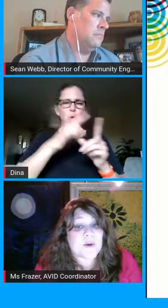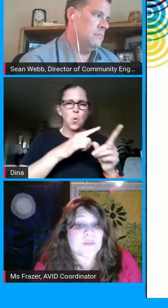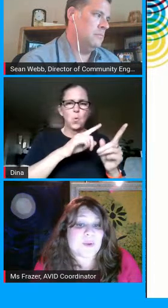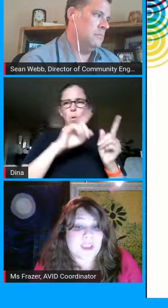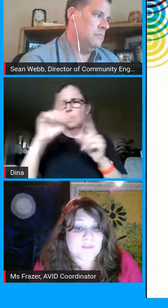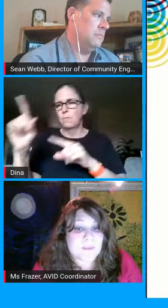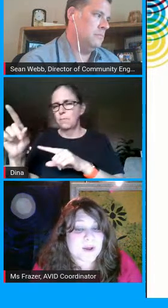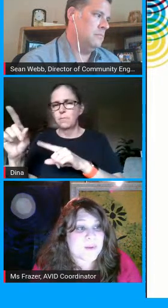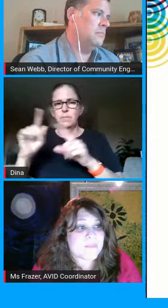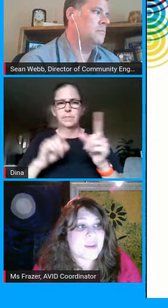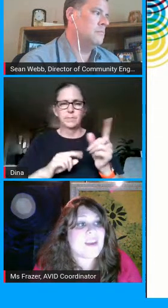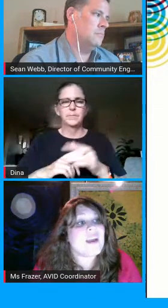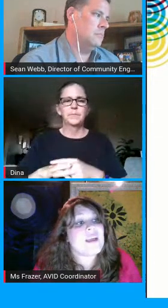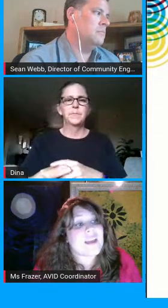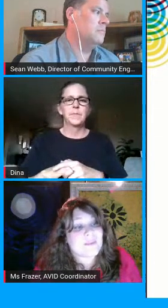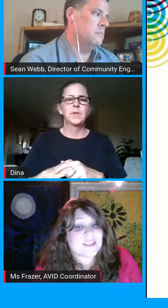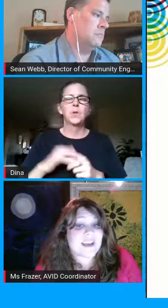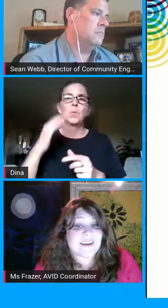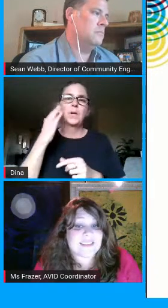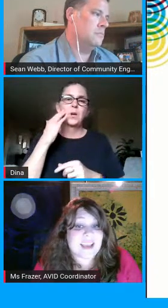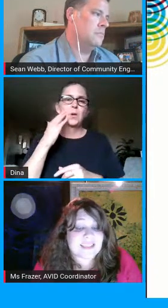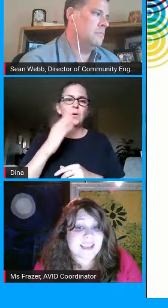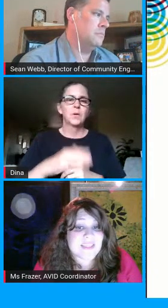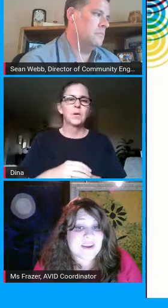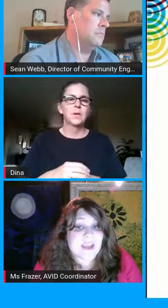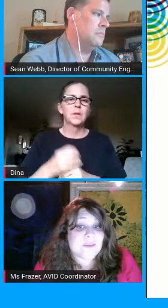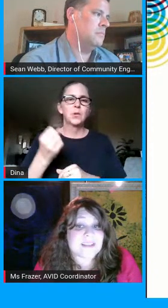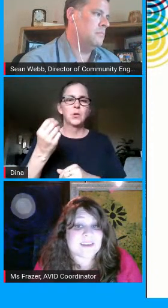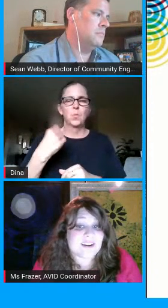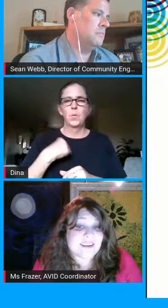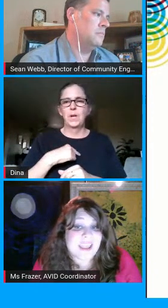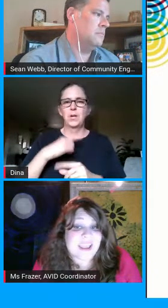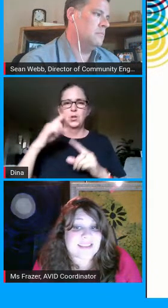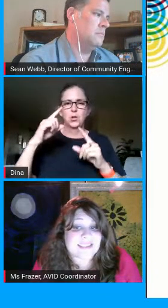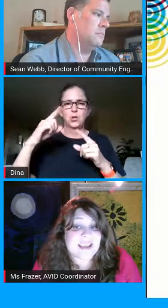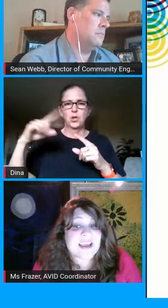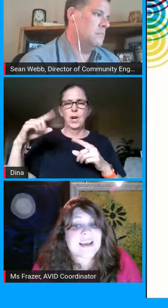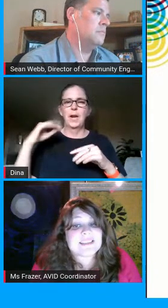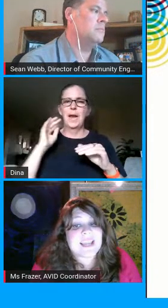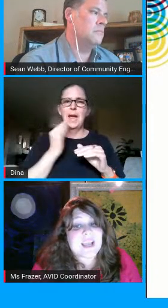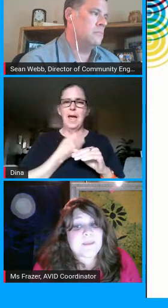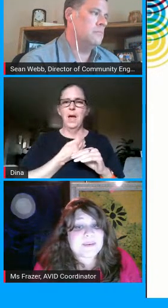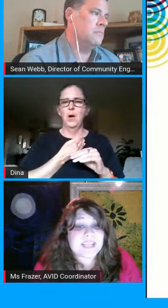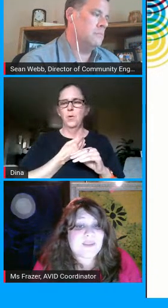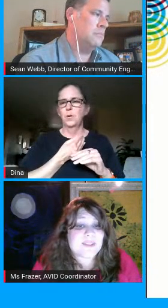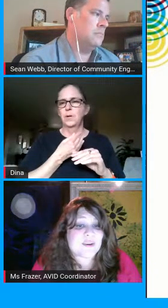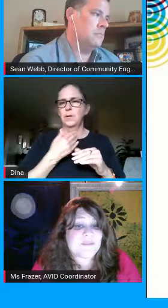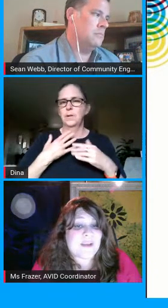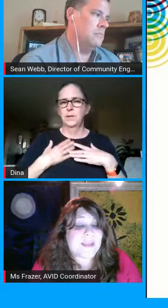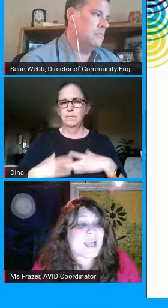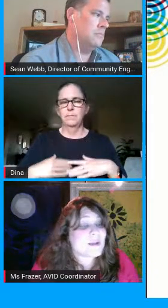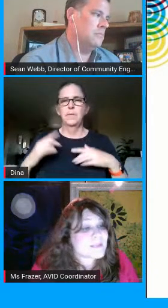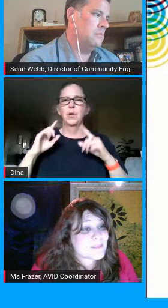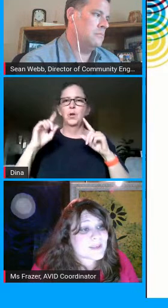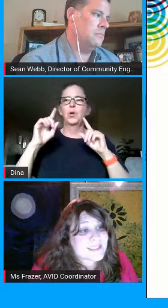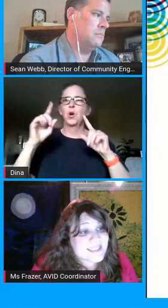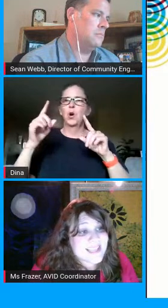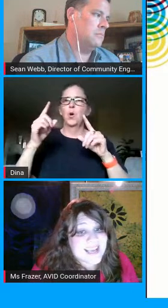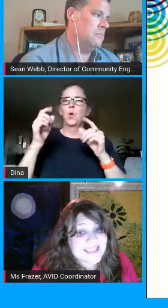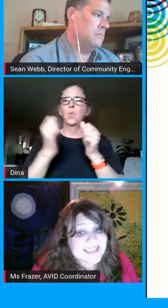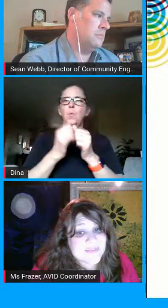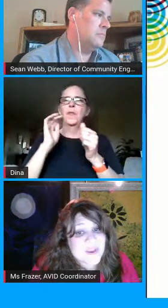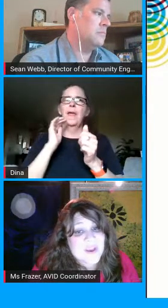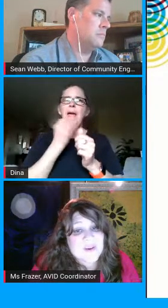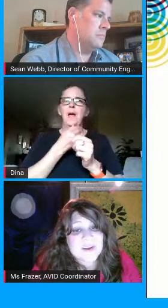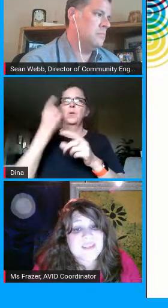since we're both working from home then we check our tech together and we start our days setting up a routine with your family helps support